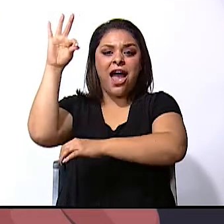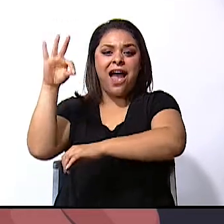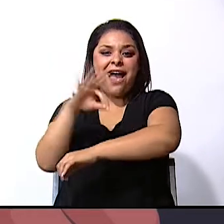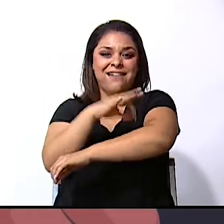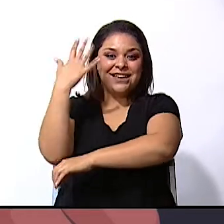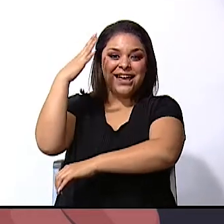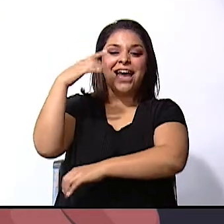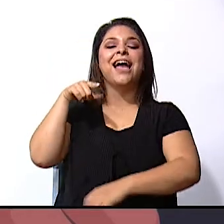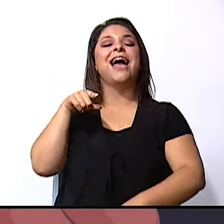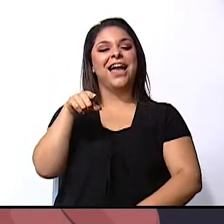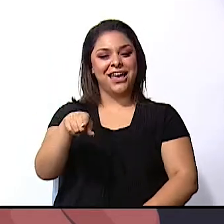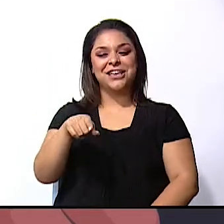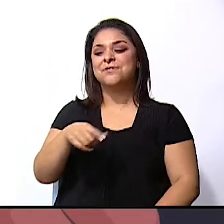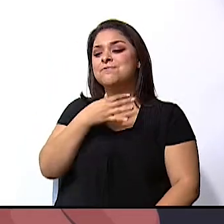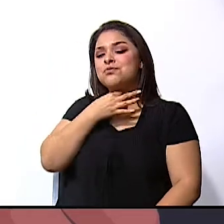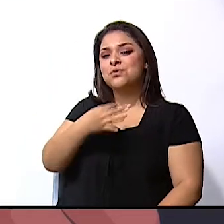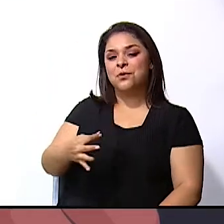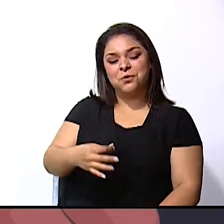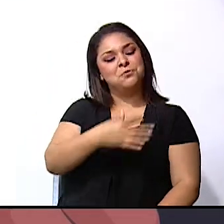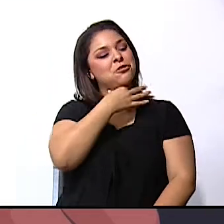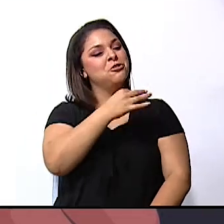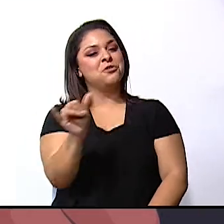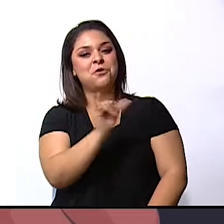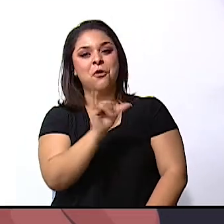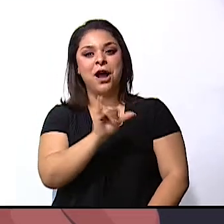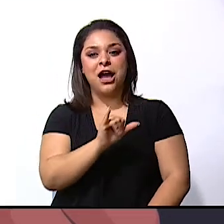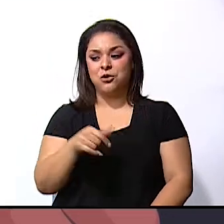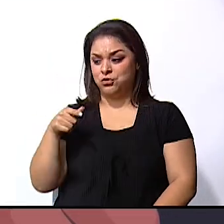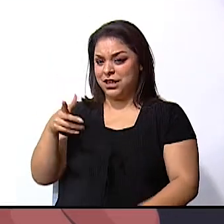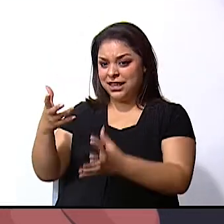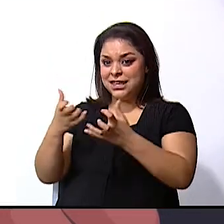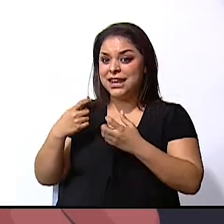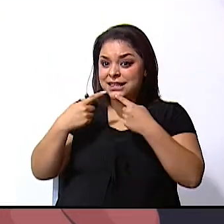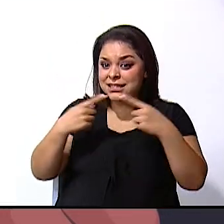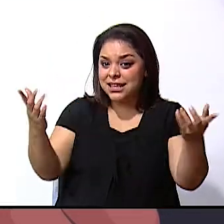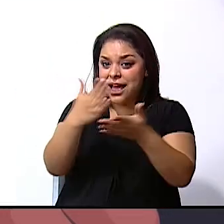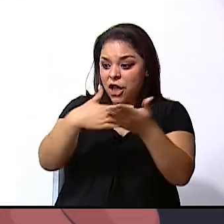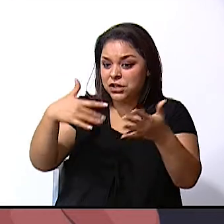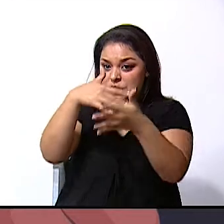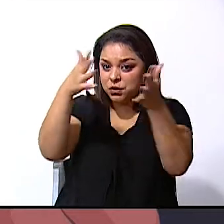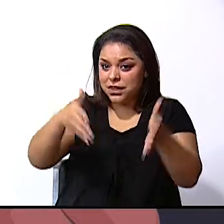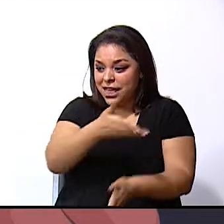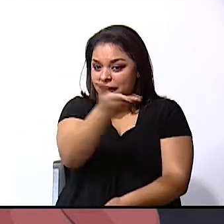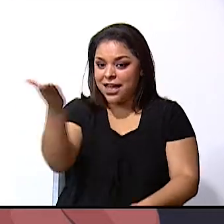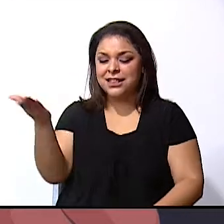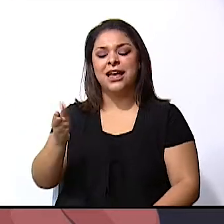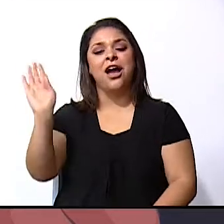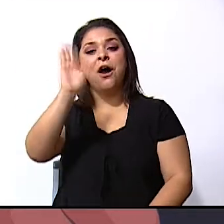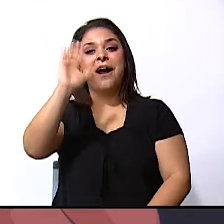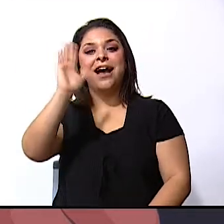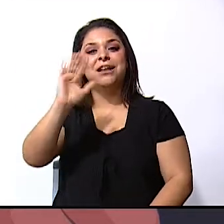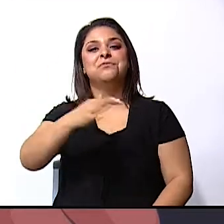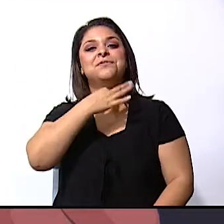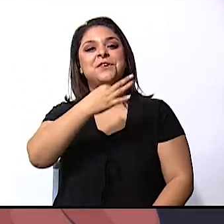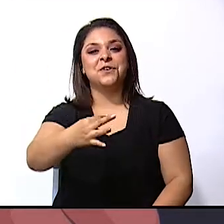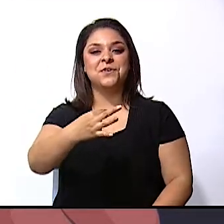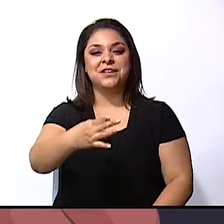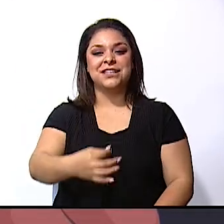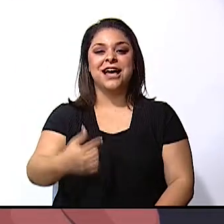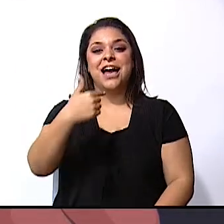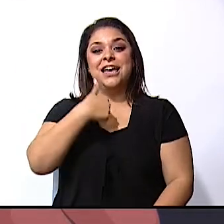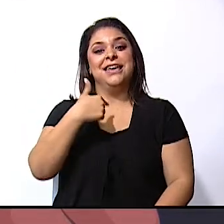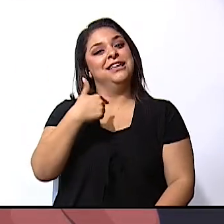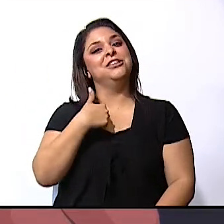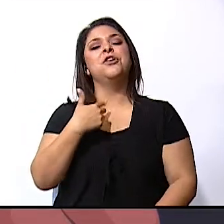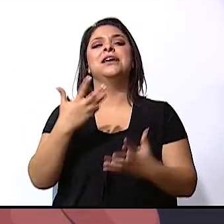nice to meet you too do you want to say something to your classmates yes nice to meet you and i would like to invite the